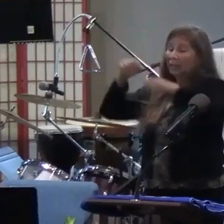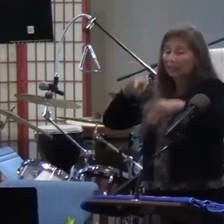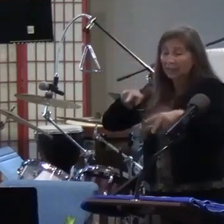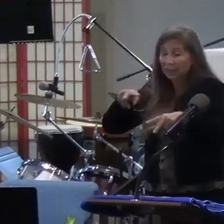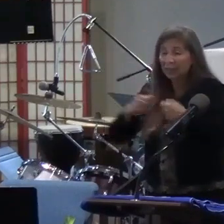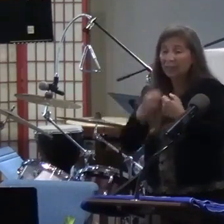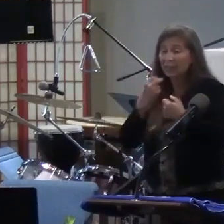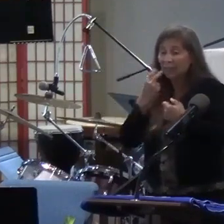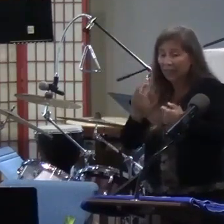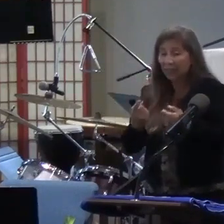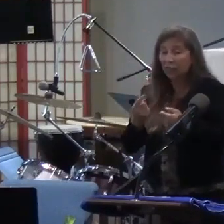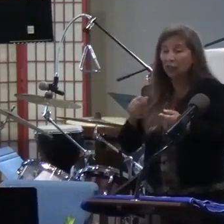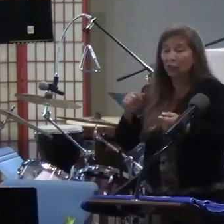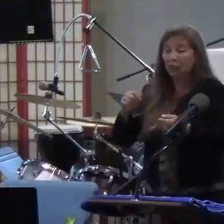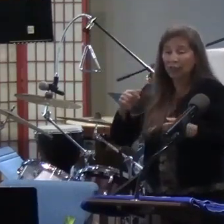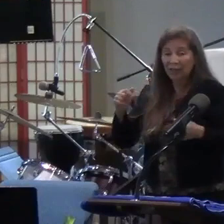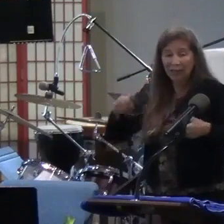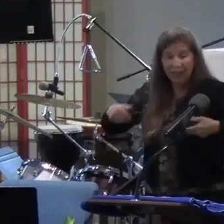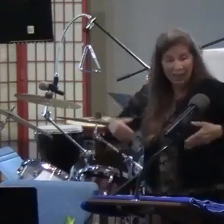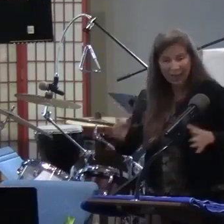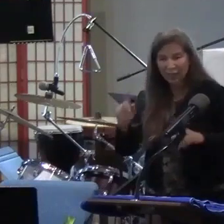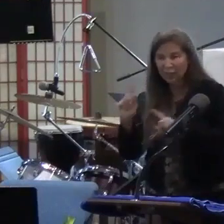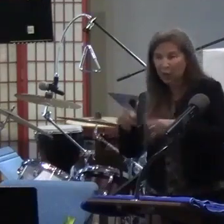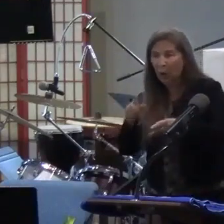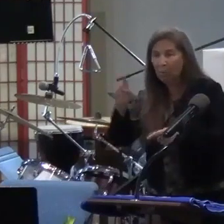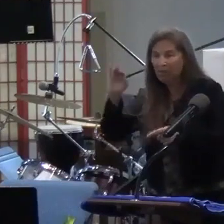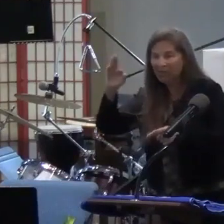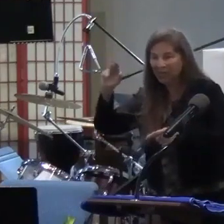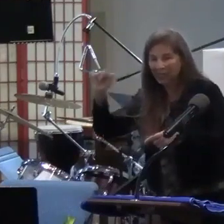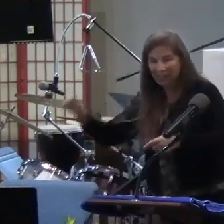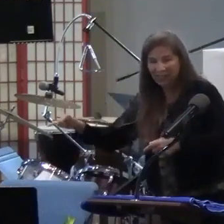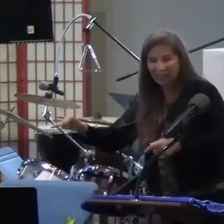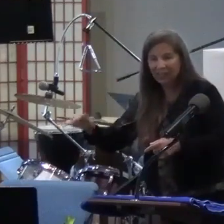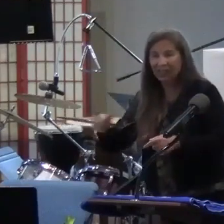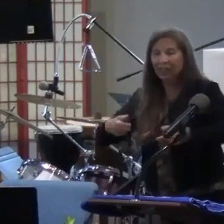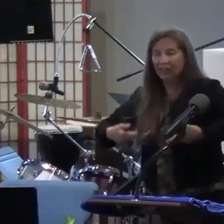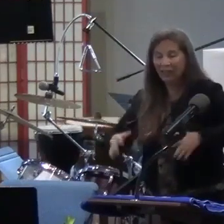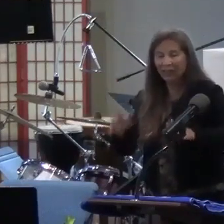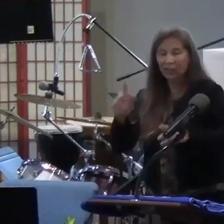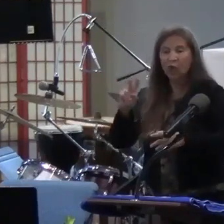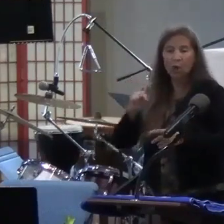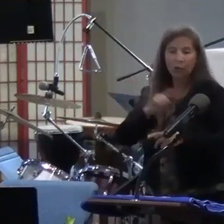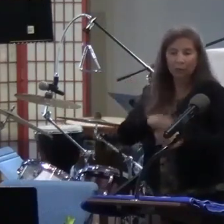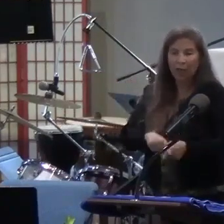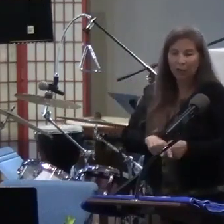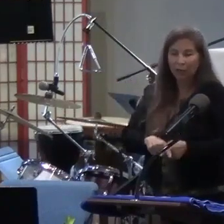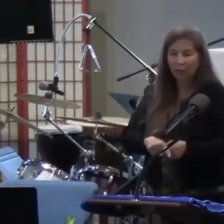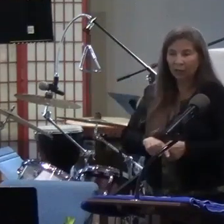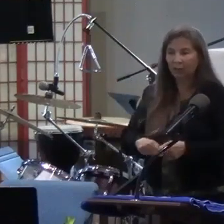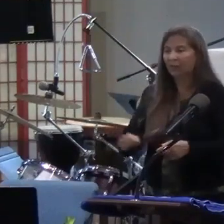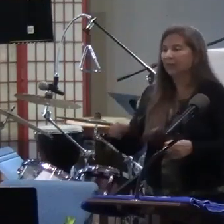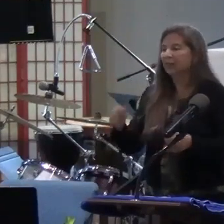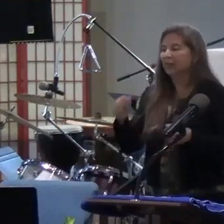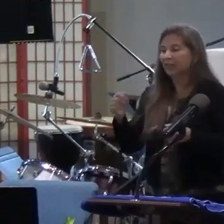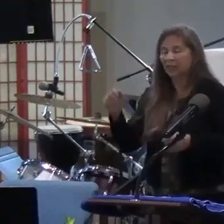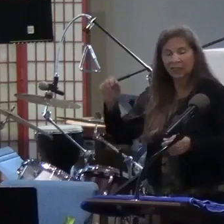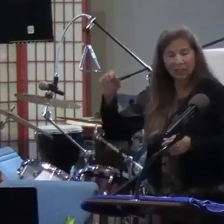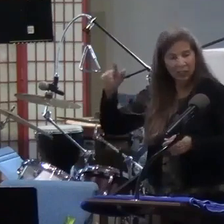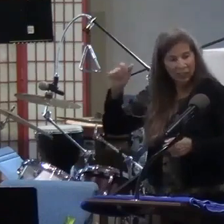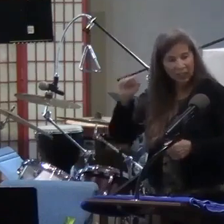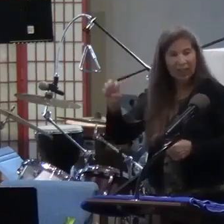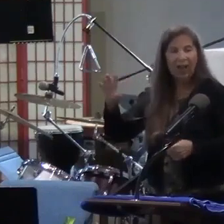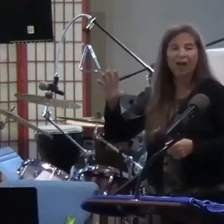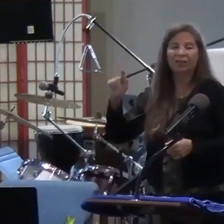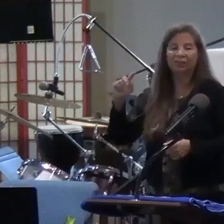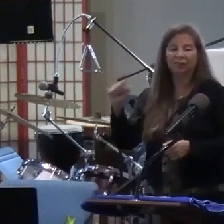saying your name. Let's go, Billy. Let's go, Beth. Let's go, Austin. Just saying our name. Oh, we're